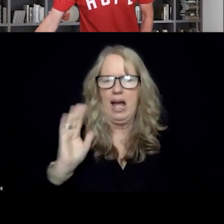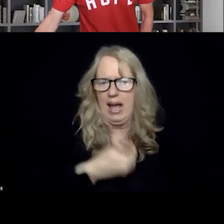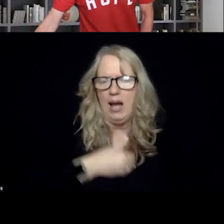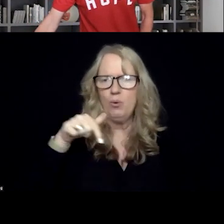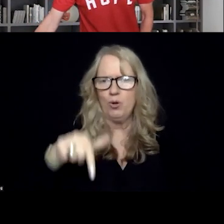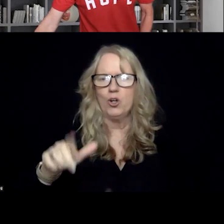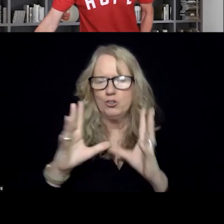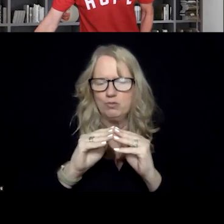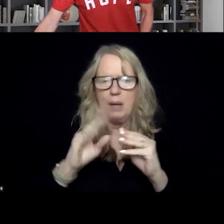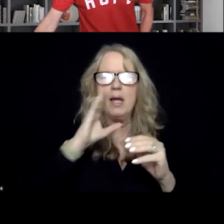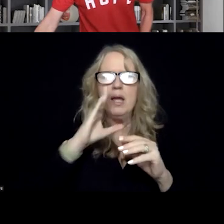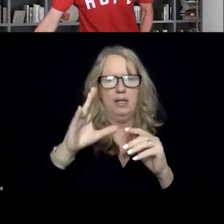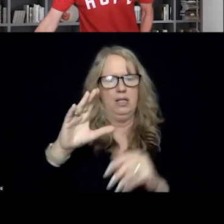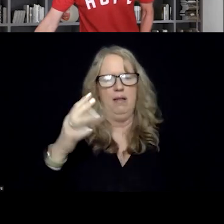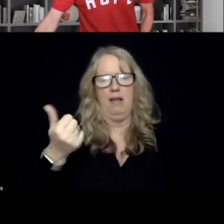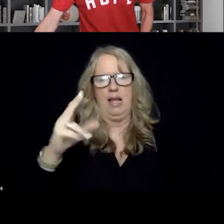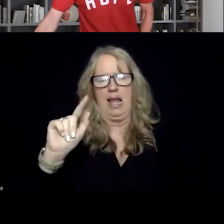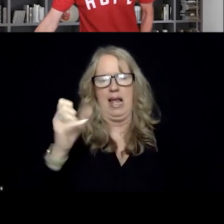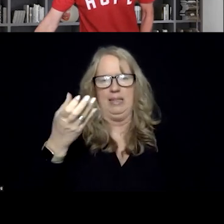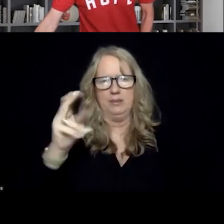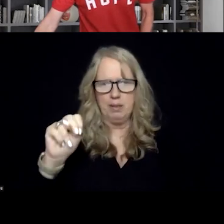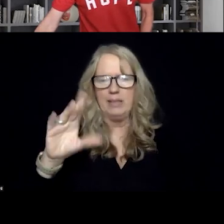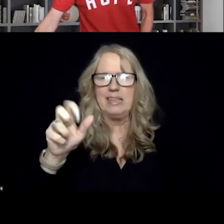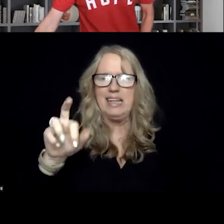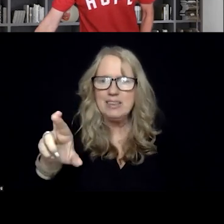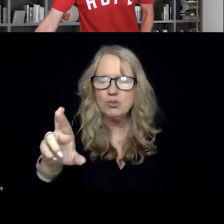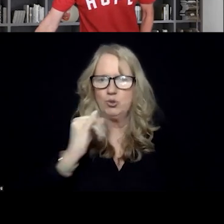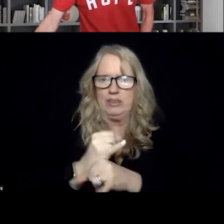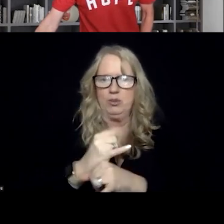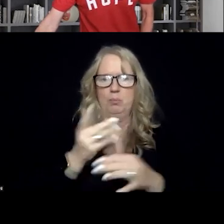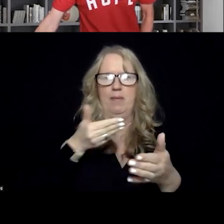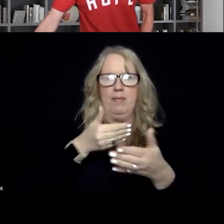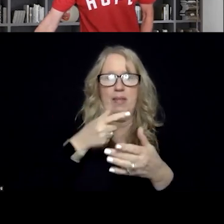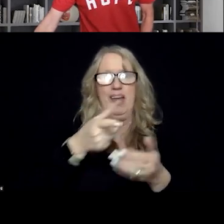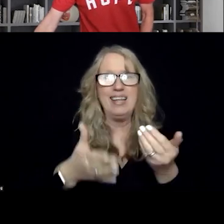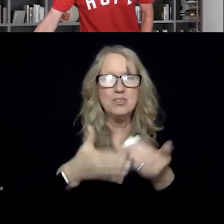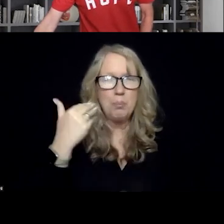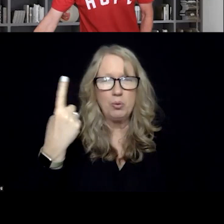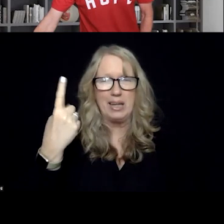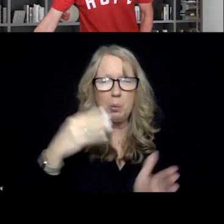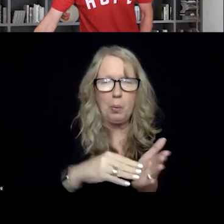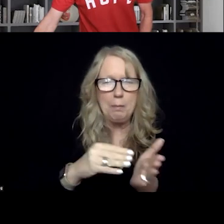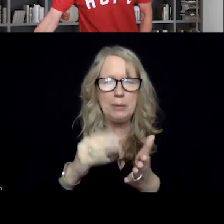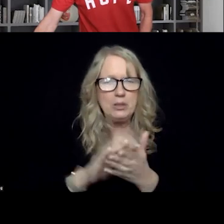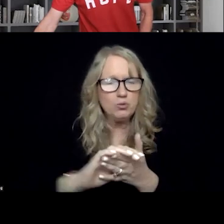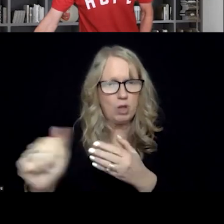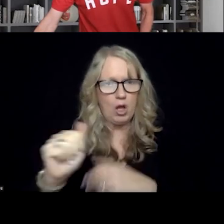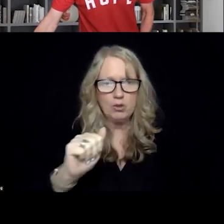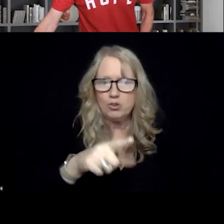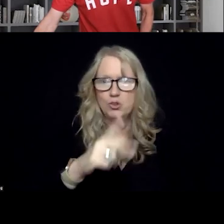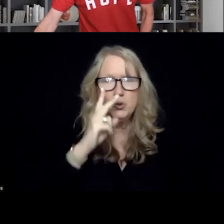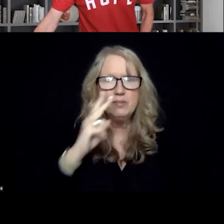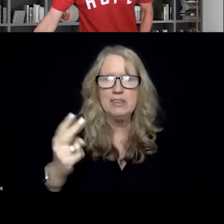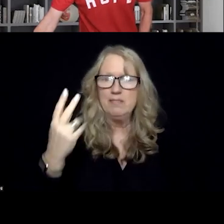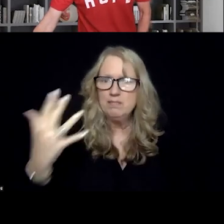the Huntsman Cancer Institute. This is a near billion dollar, you can see five tower